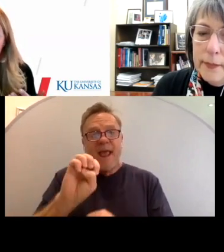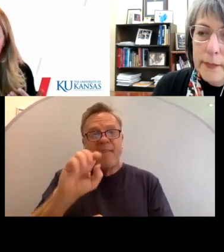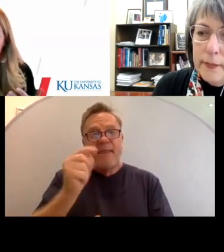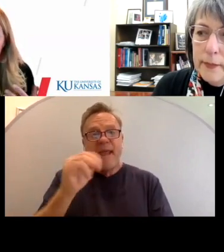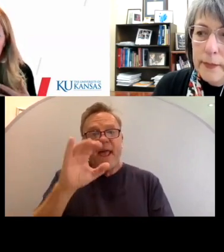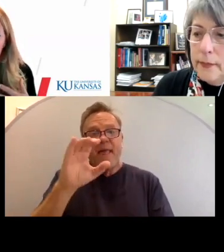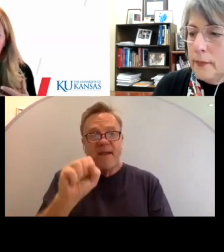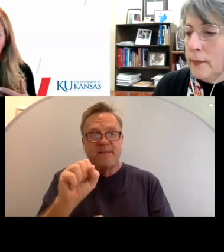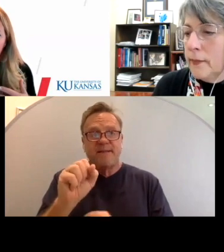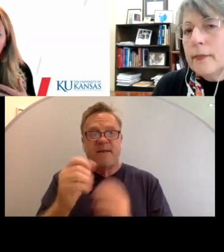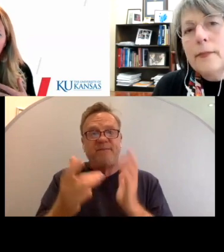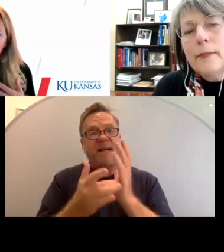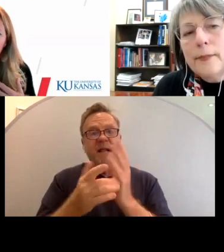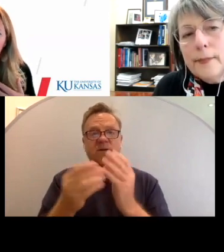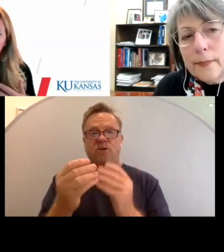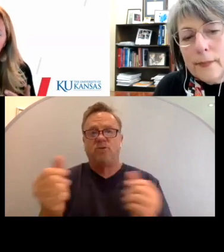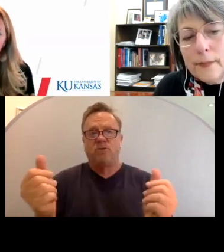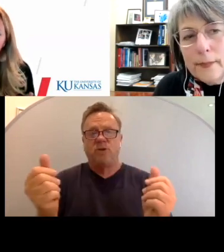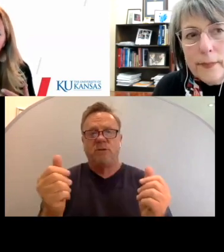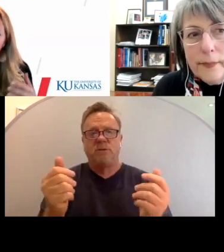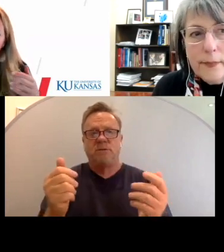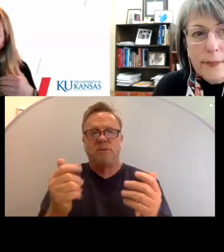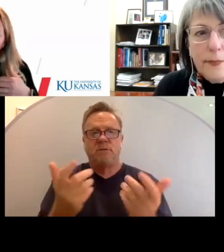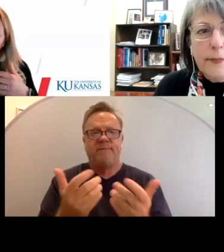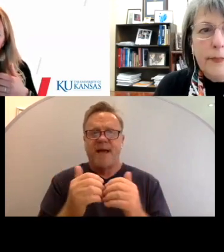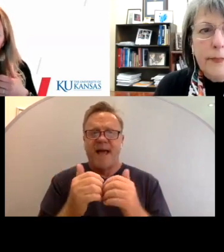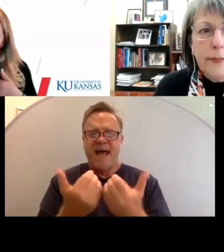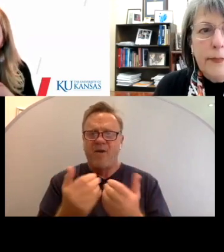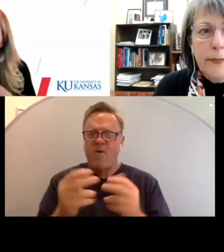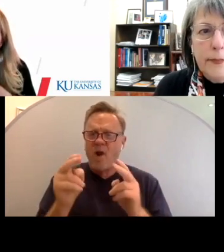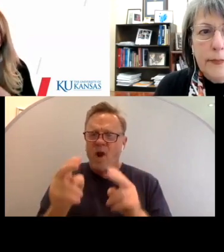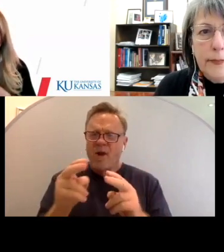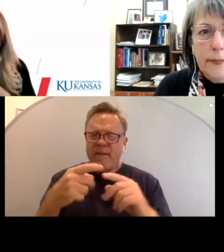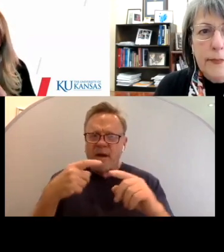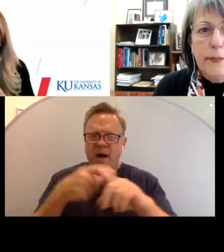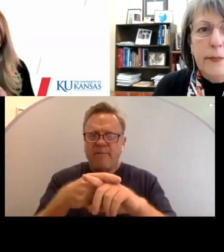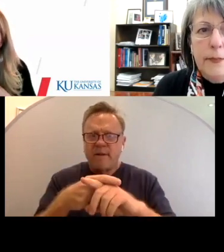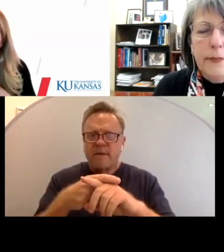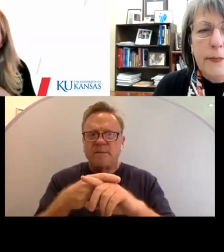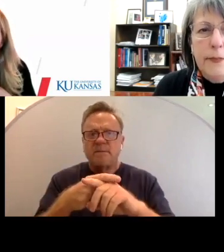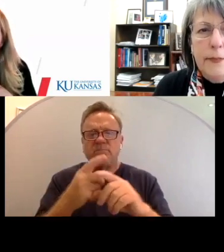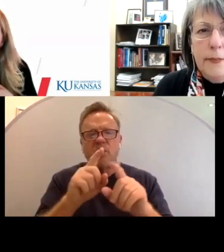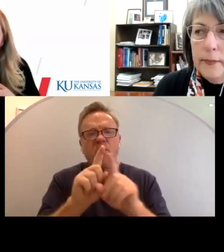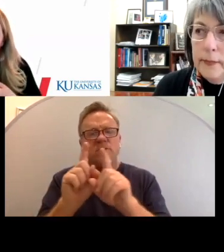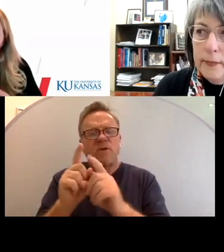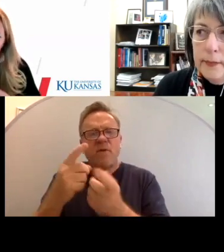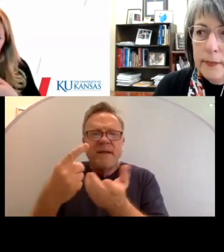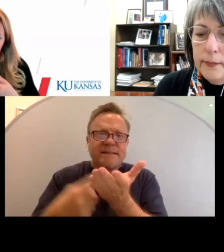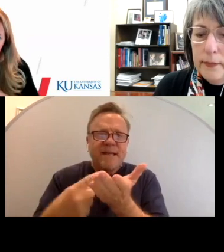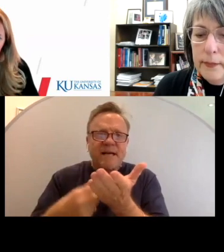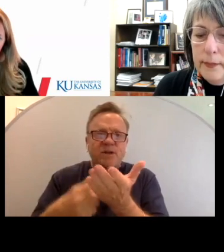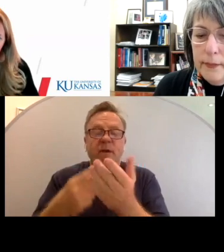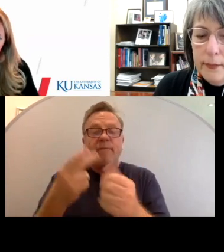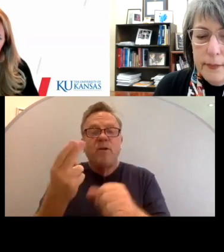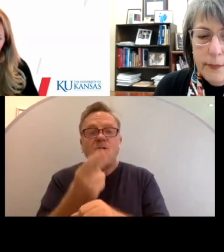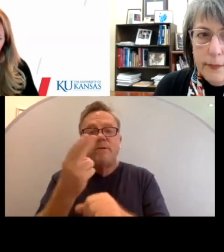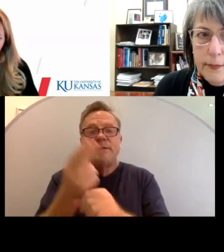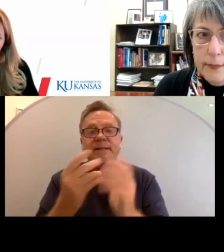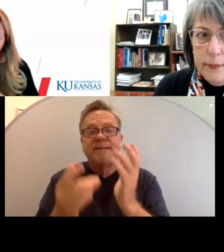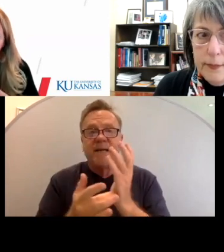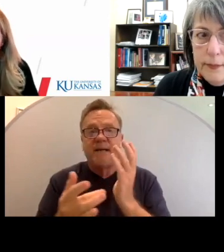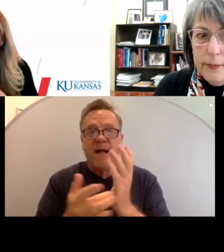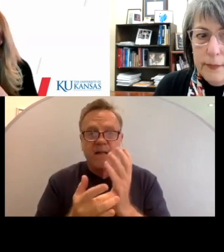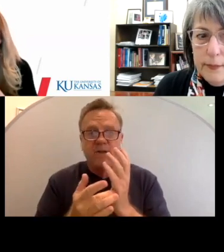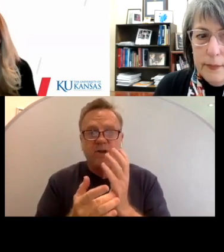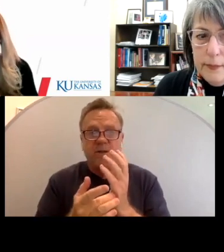technology solutions and how do we look at the conflicts but also the discussions of using technology